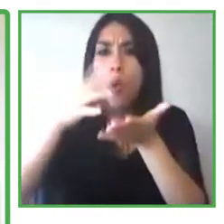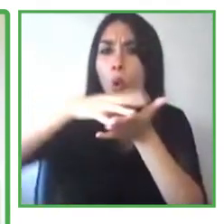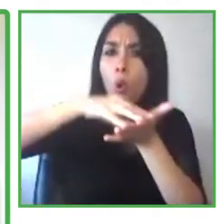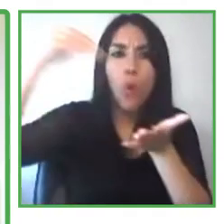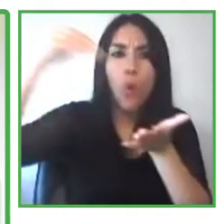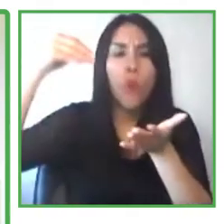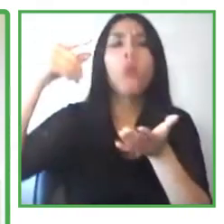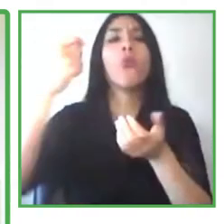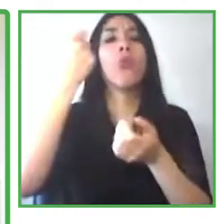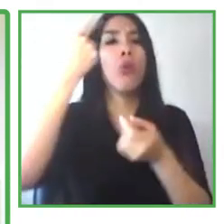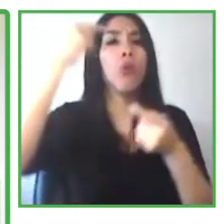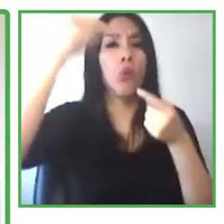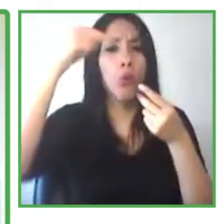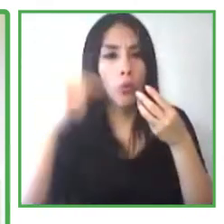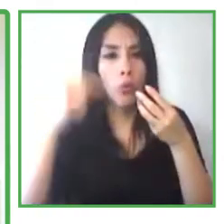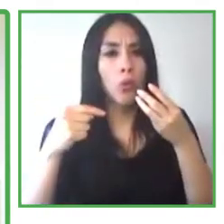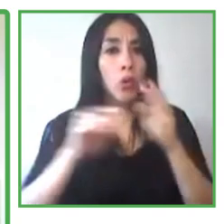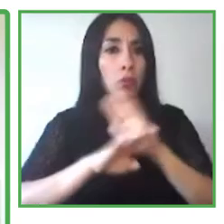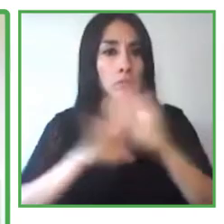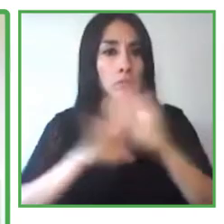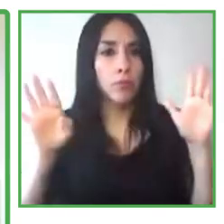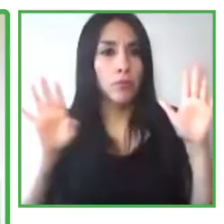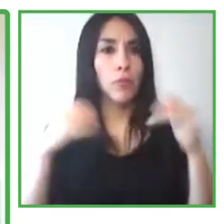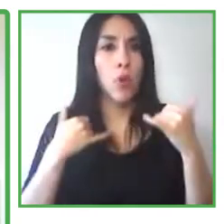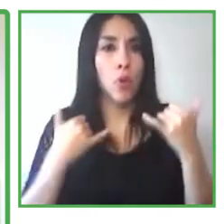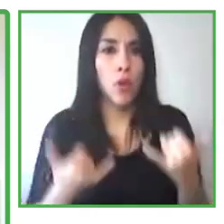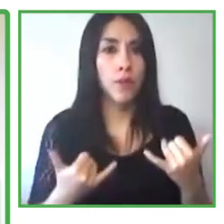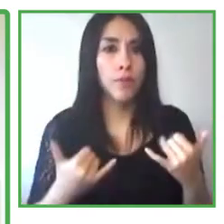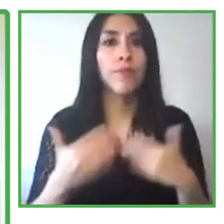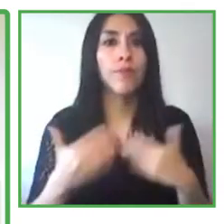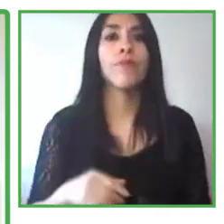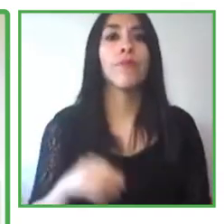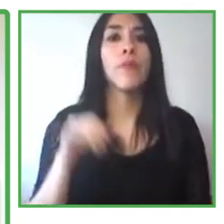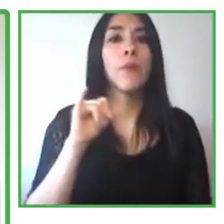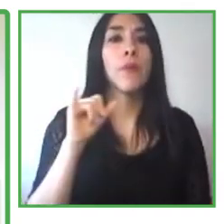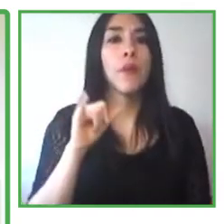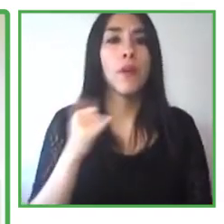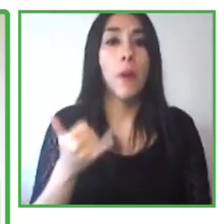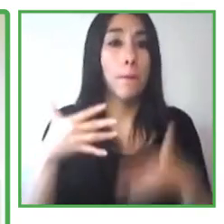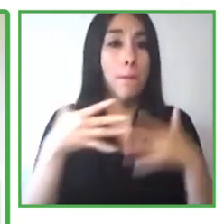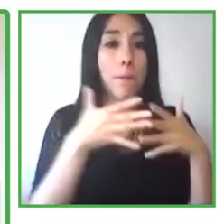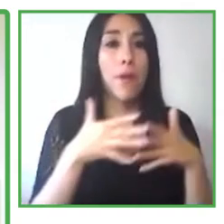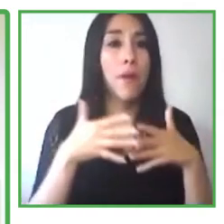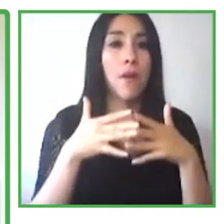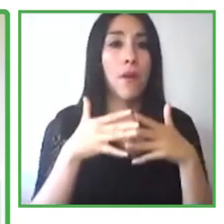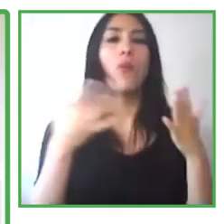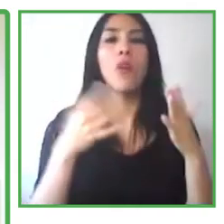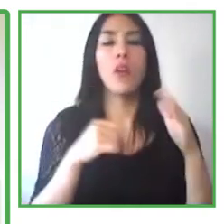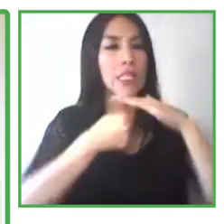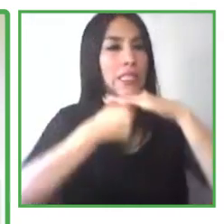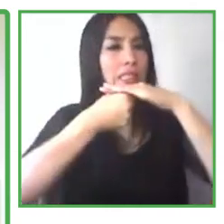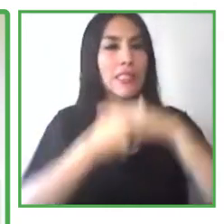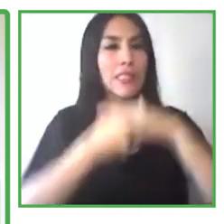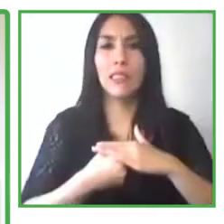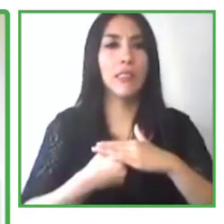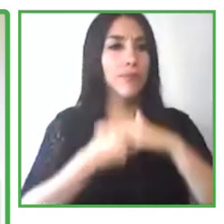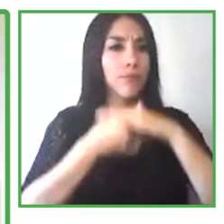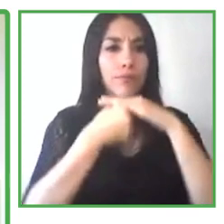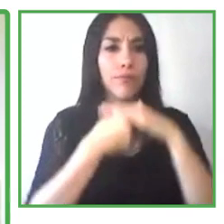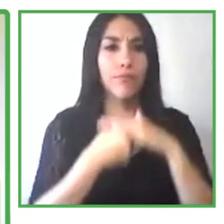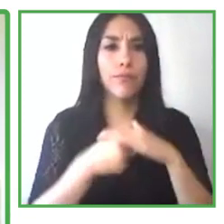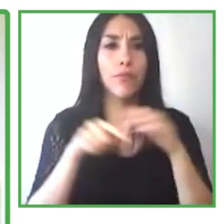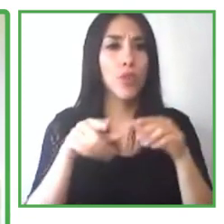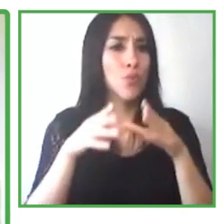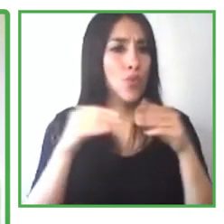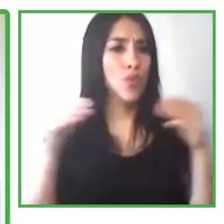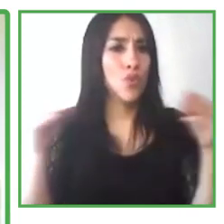outreach, intersectionality, and a lot more to come with that. Lastly, within the pipeline of talent